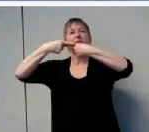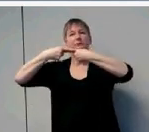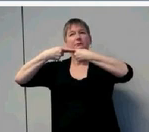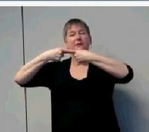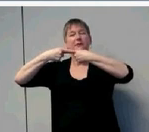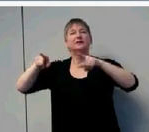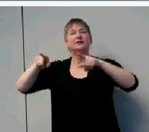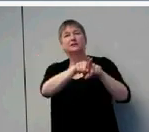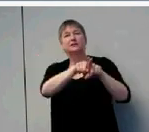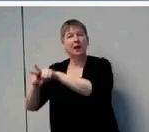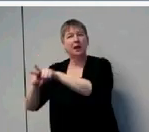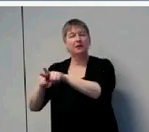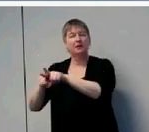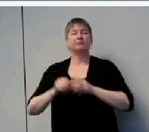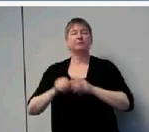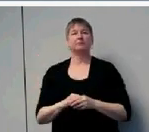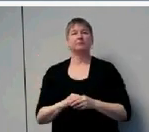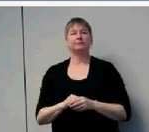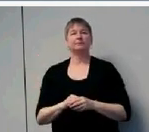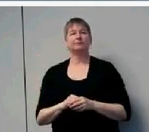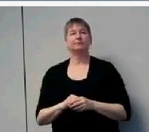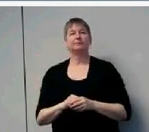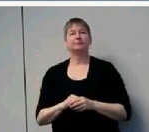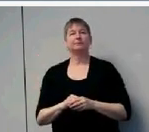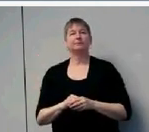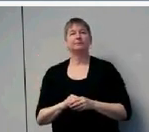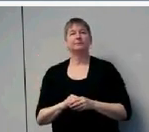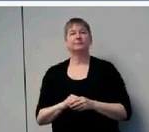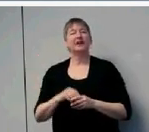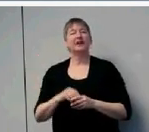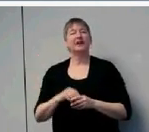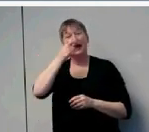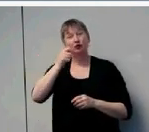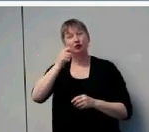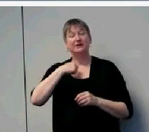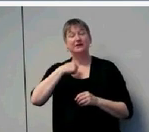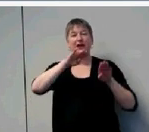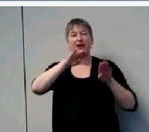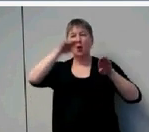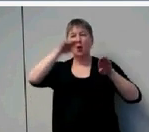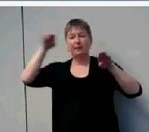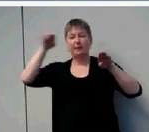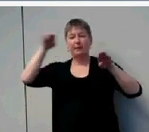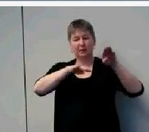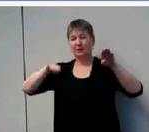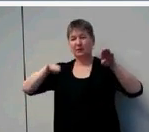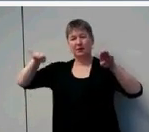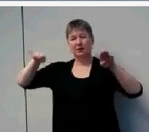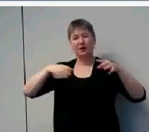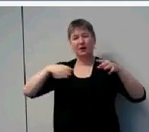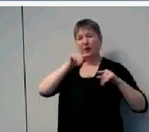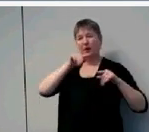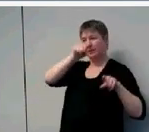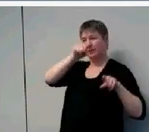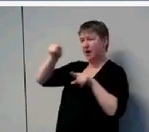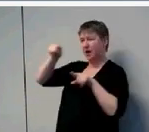So also we notice these slopes are parallel. And that means these groups maintain their